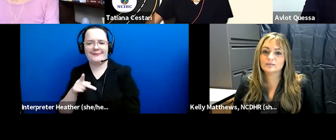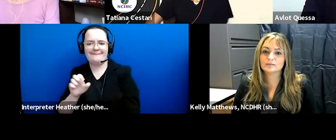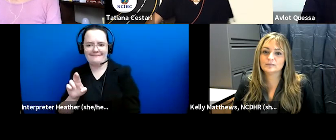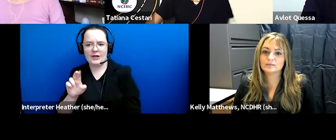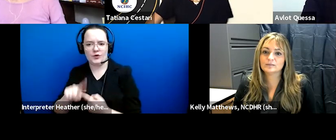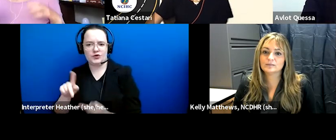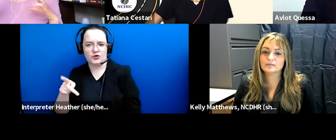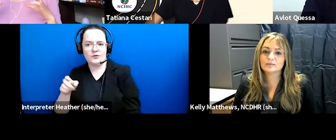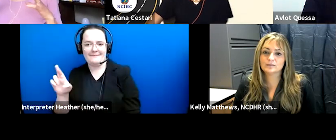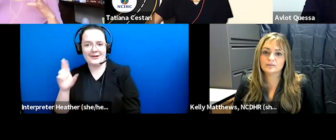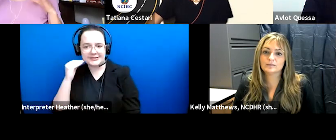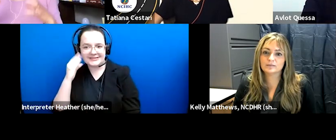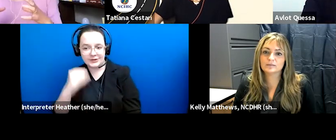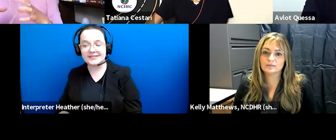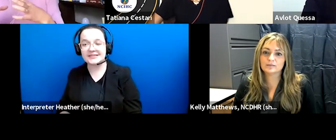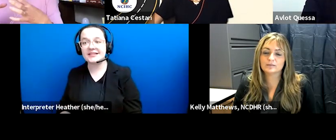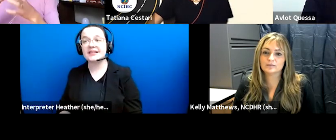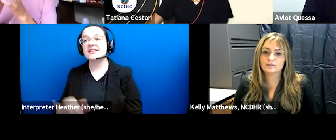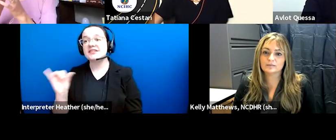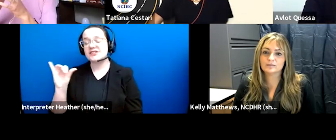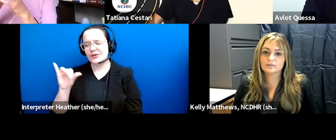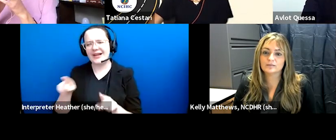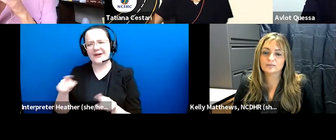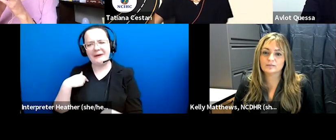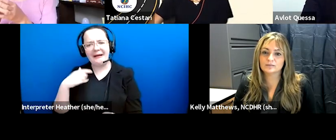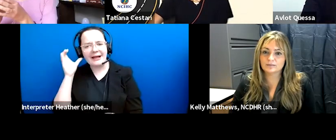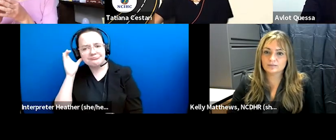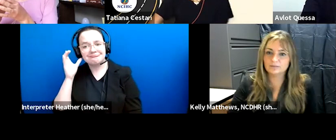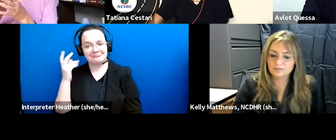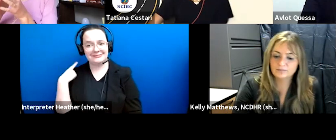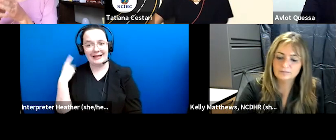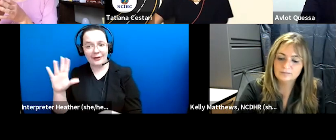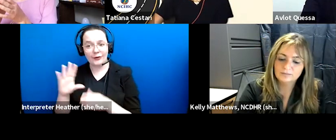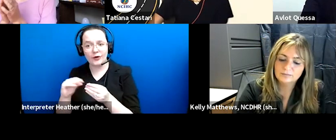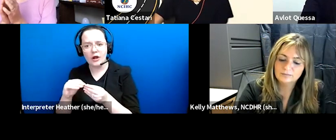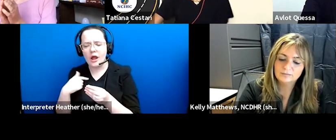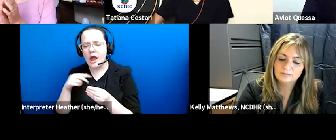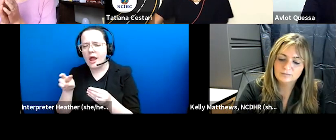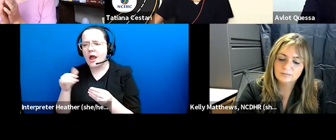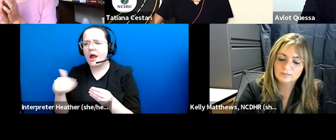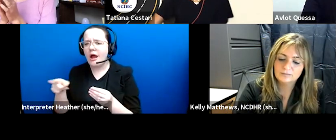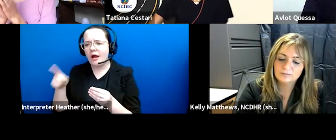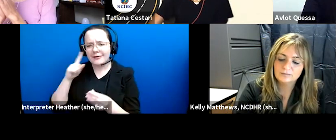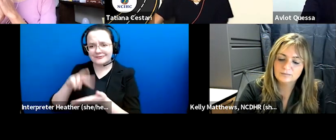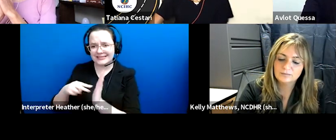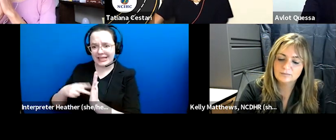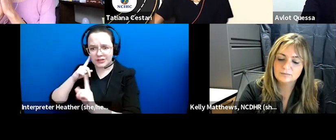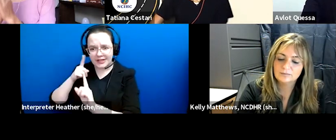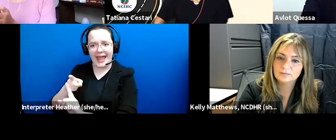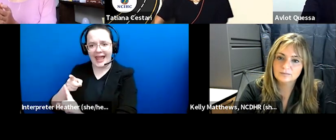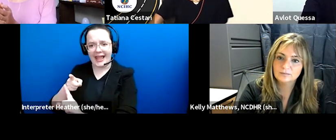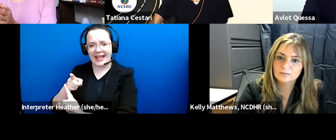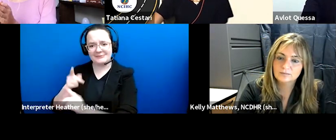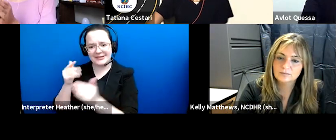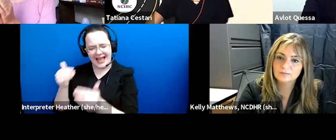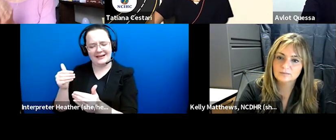like i while i listen to kelly's it's so intentionally aimed at creating uh a